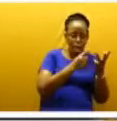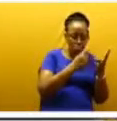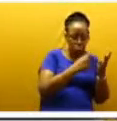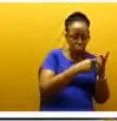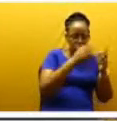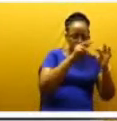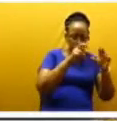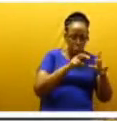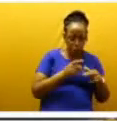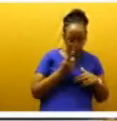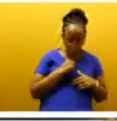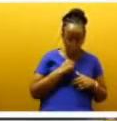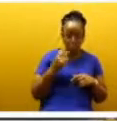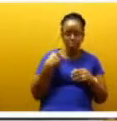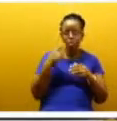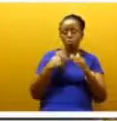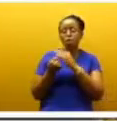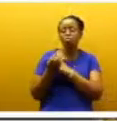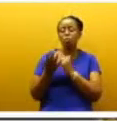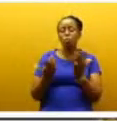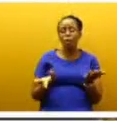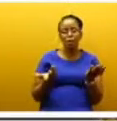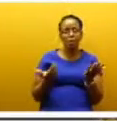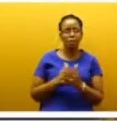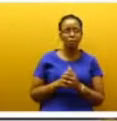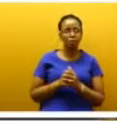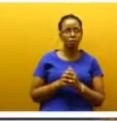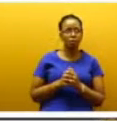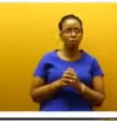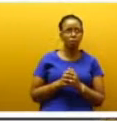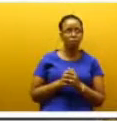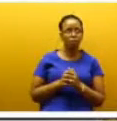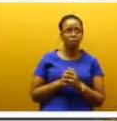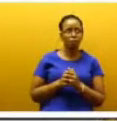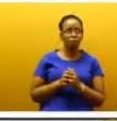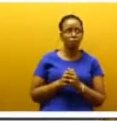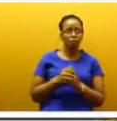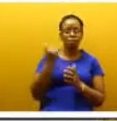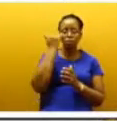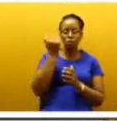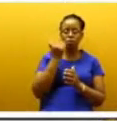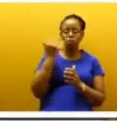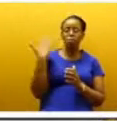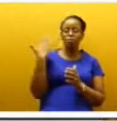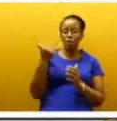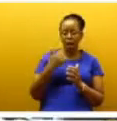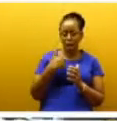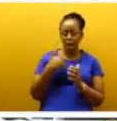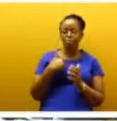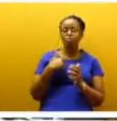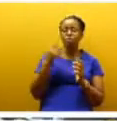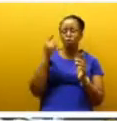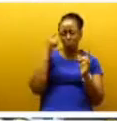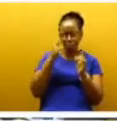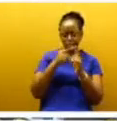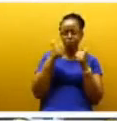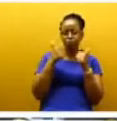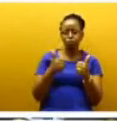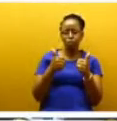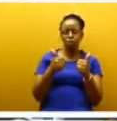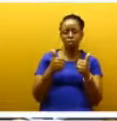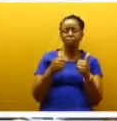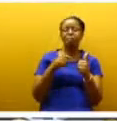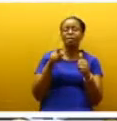that despite the good intentions of the court, the servers